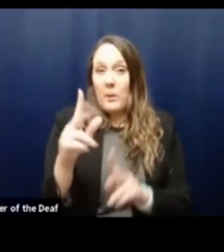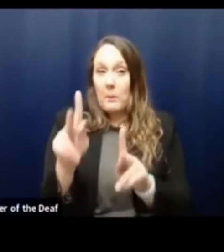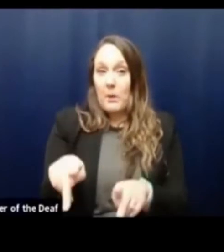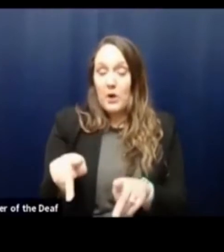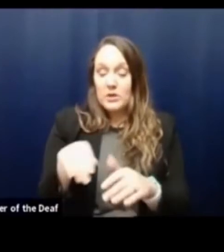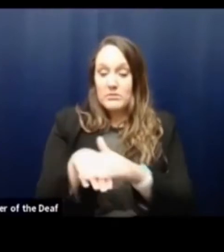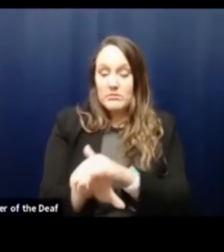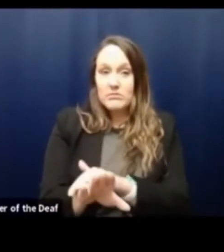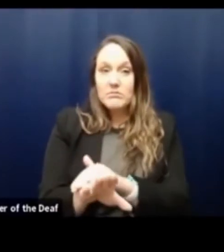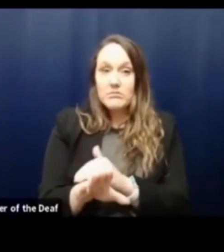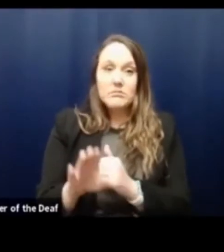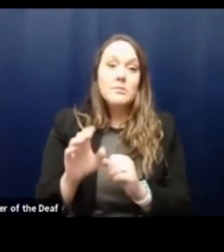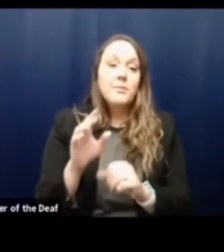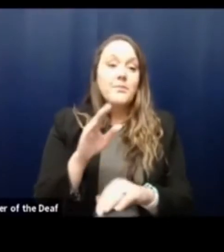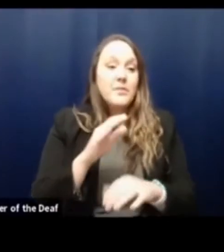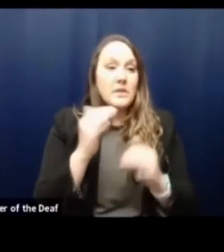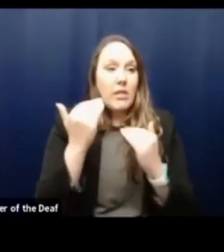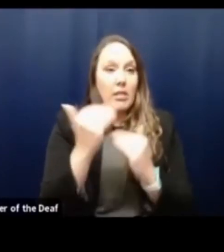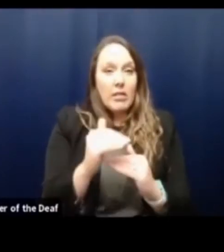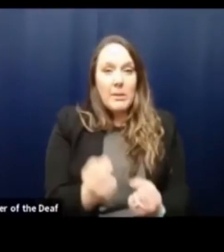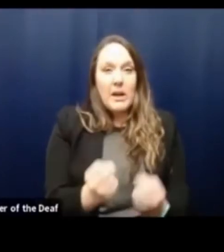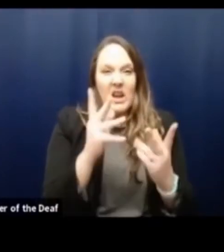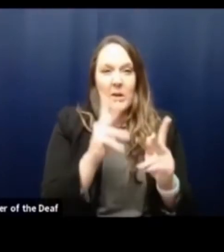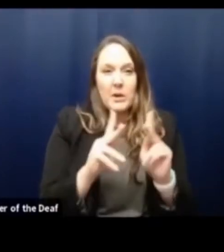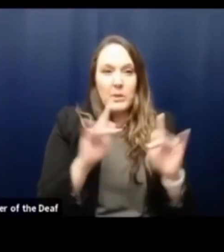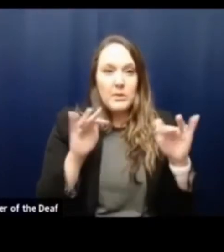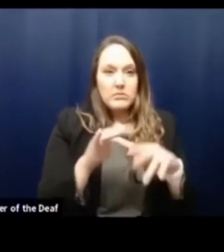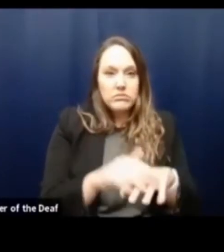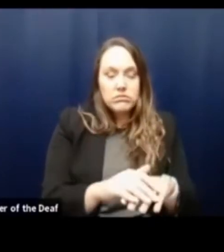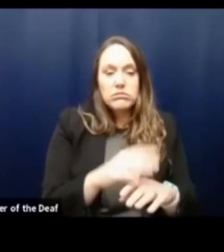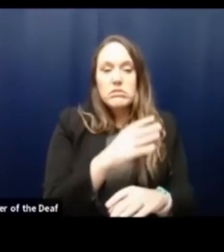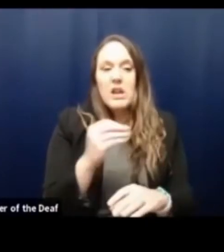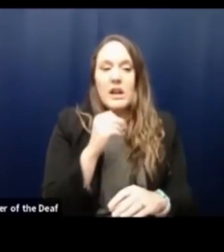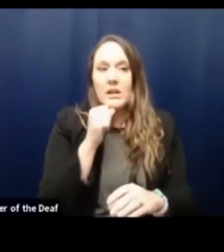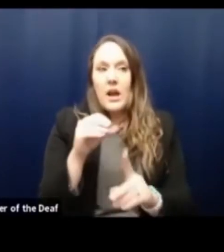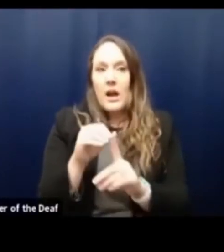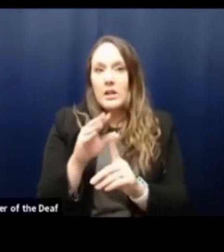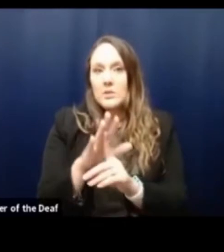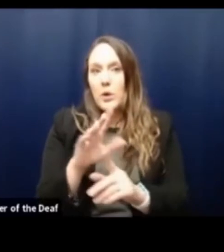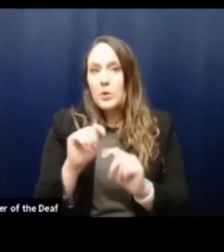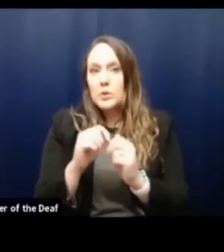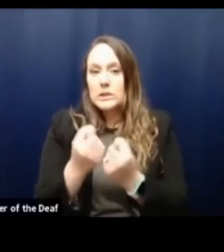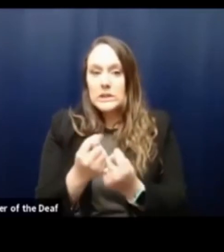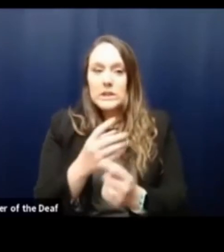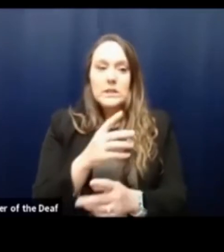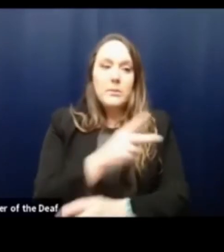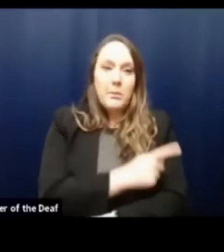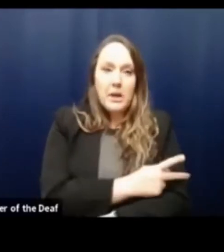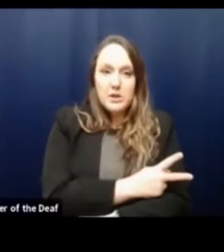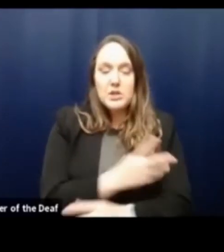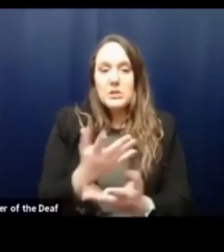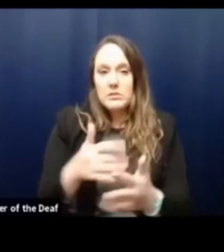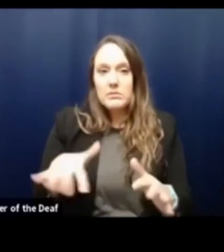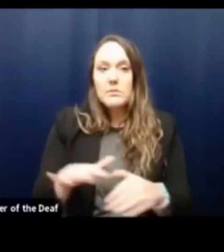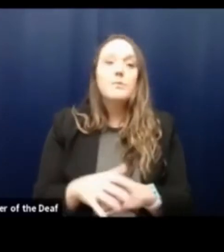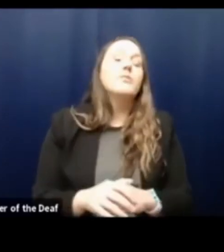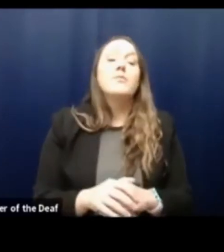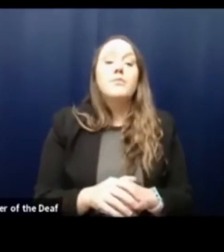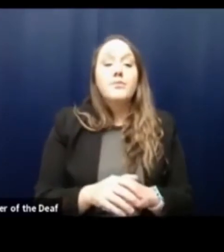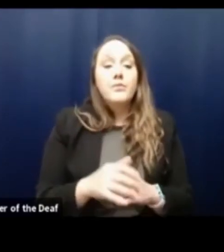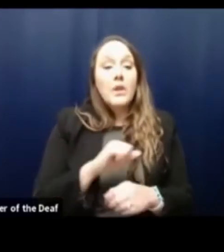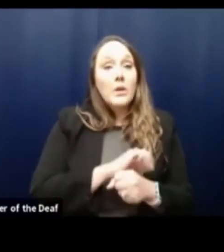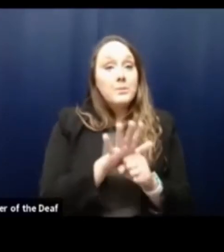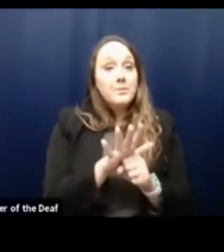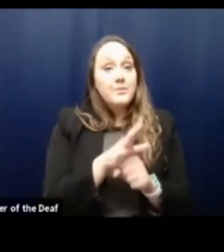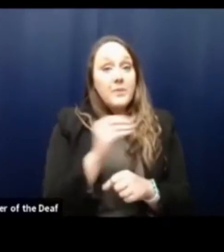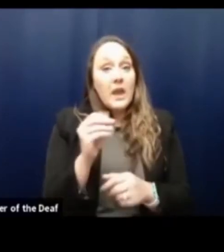on our campus and to limit unnecessary exposure to our patients and team members. Our COVID active patients and patients